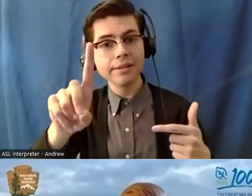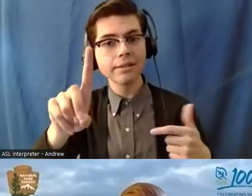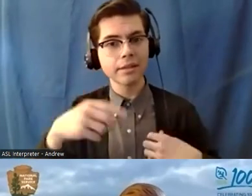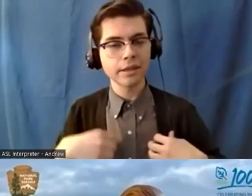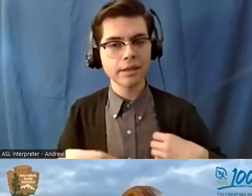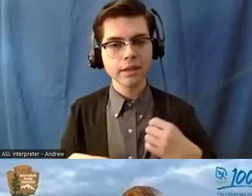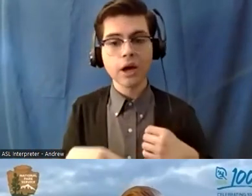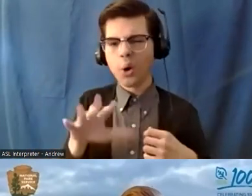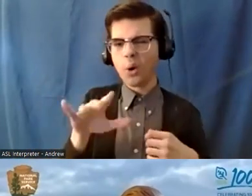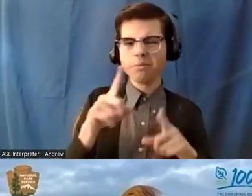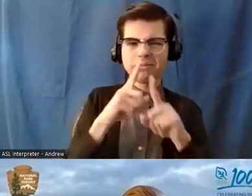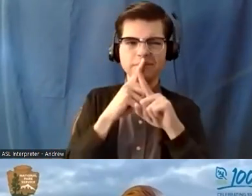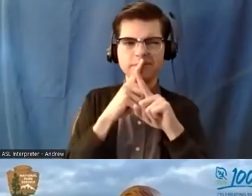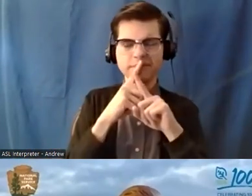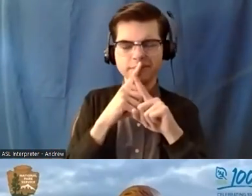floyd you're on mute